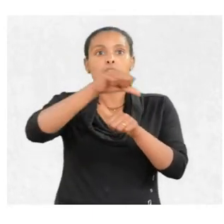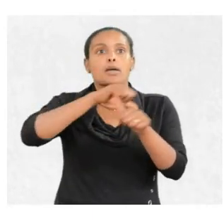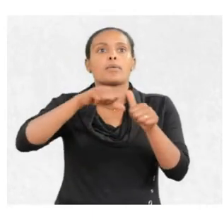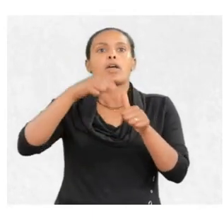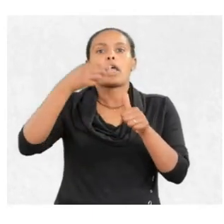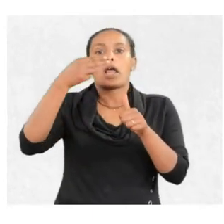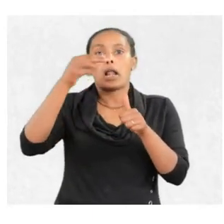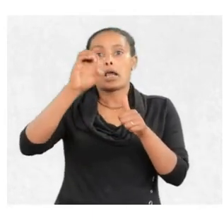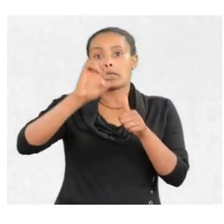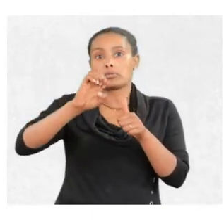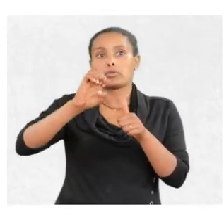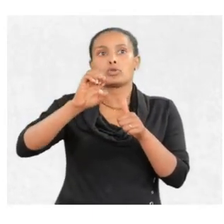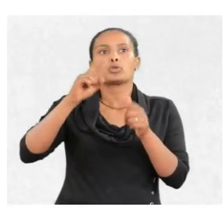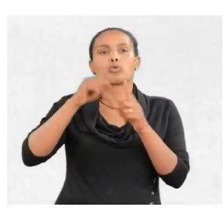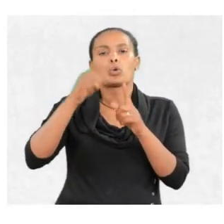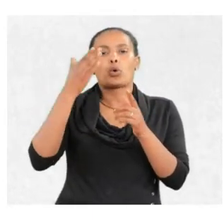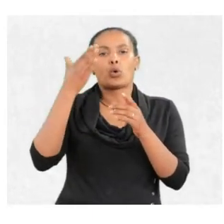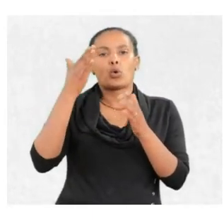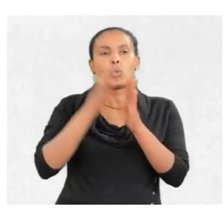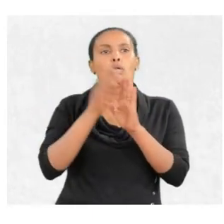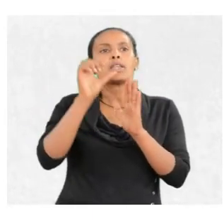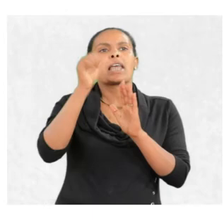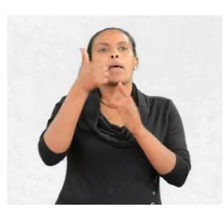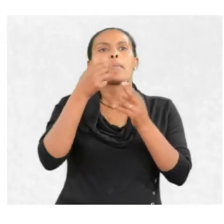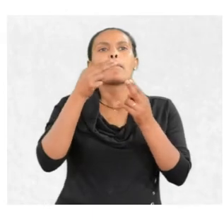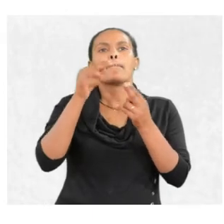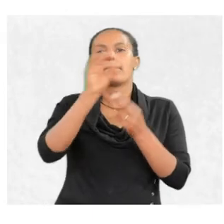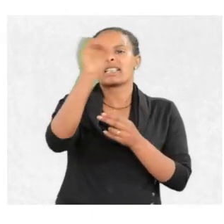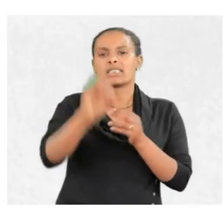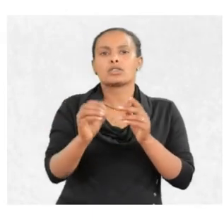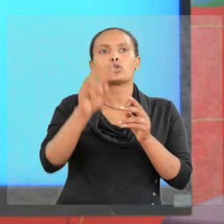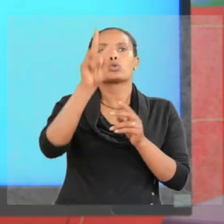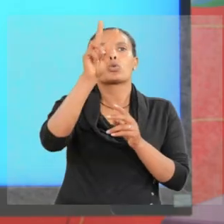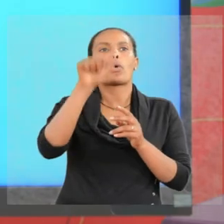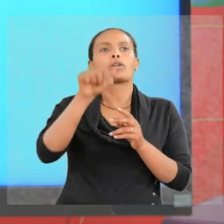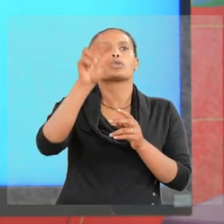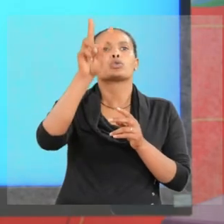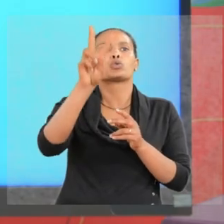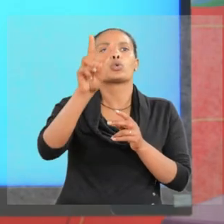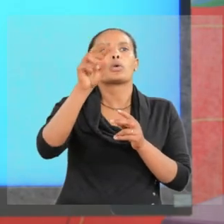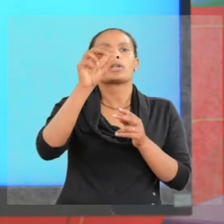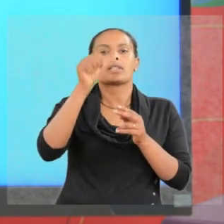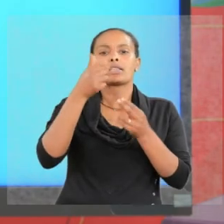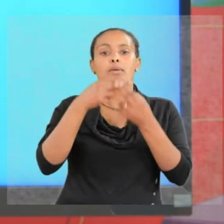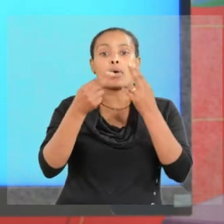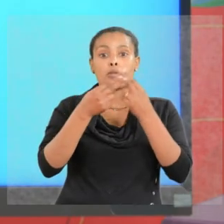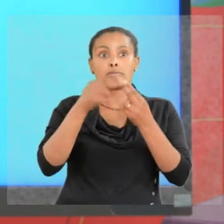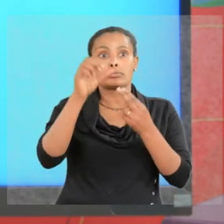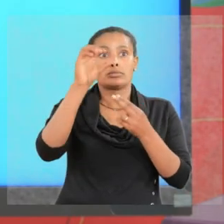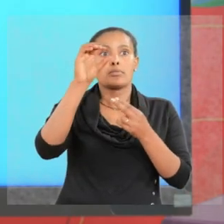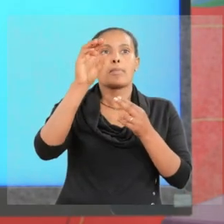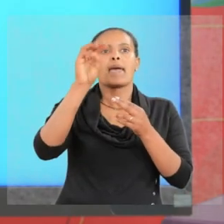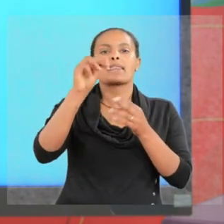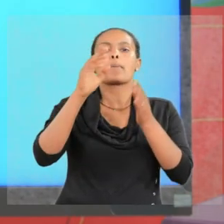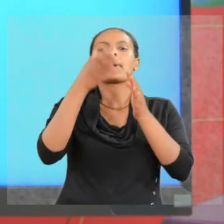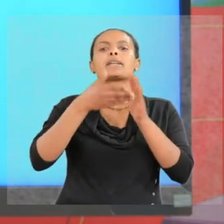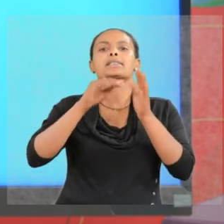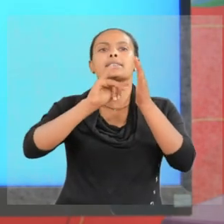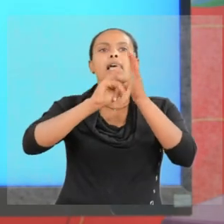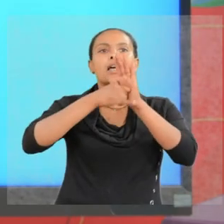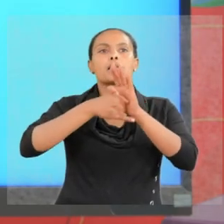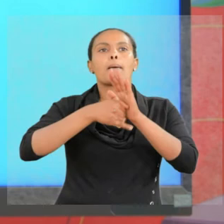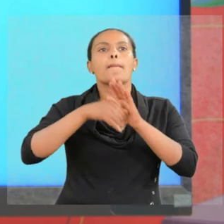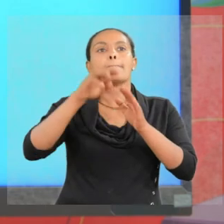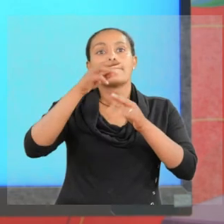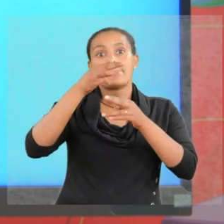electron velocity is known to be within 10% of 2.2 times 10 to the power of 6 meters per second. mass of an